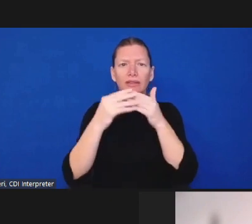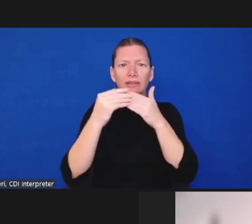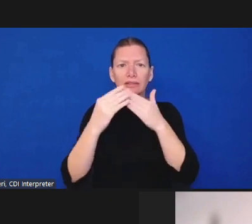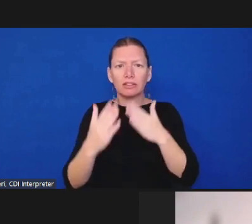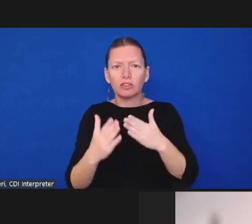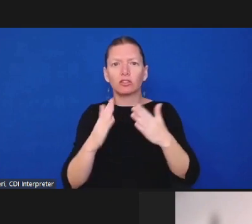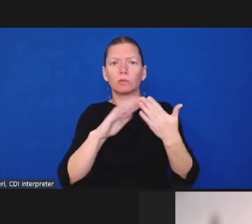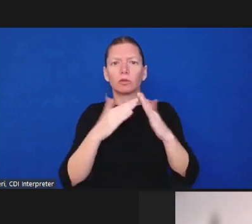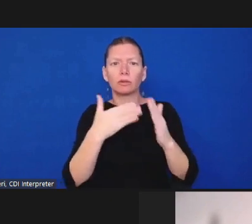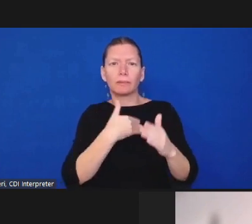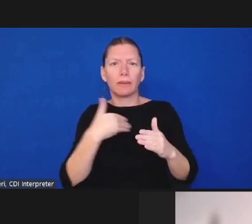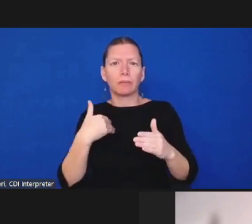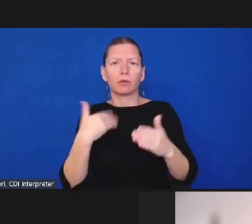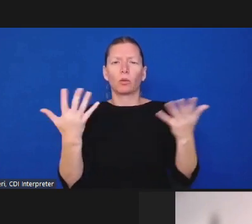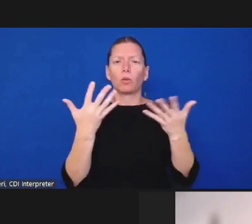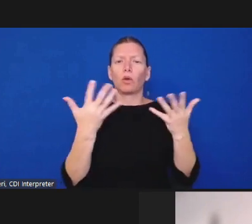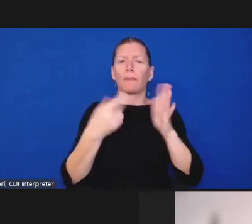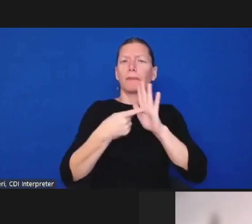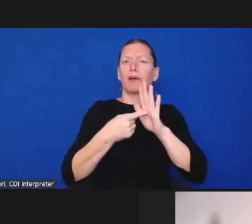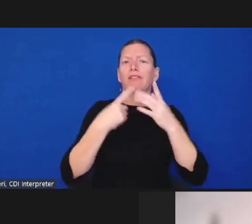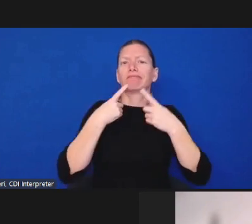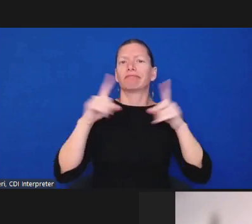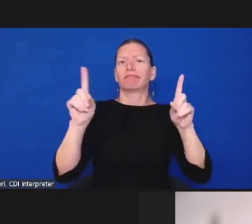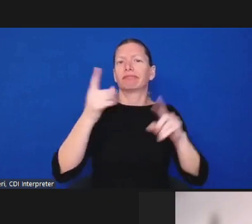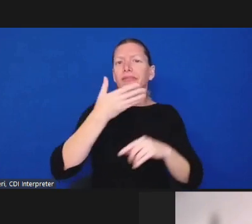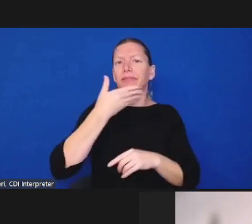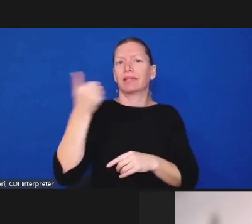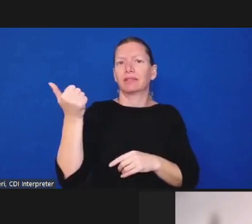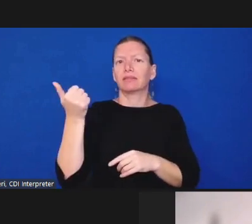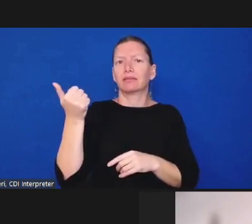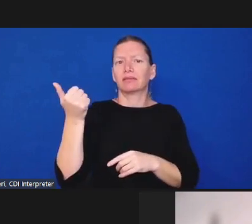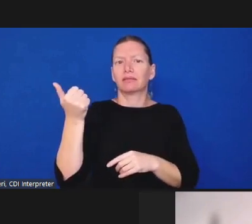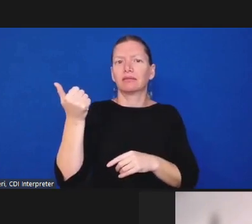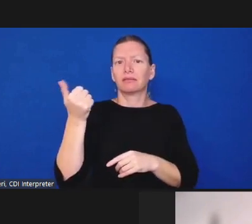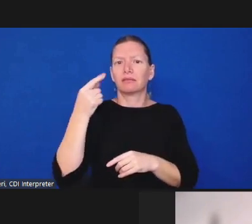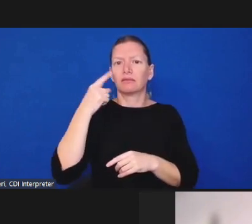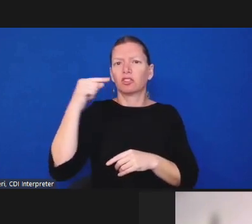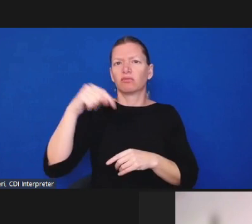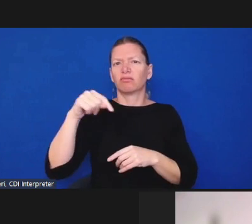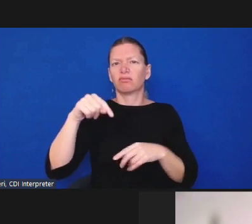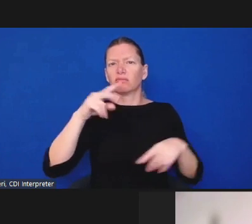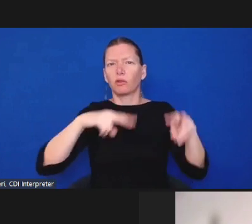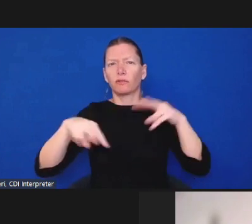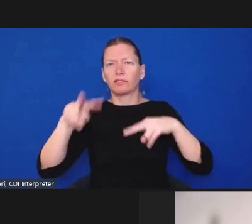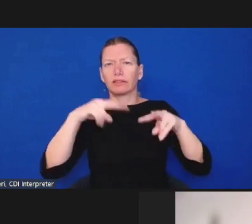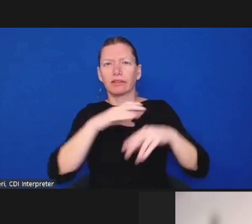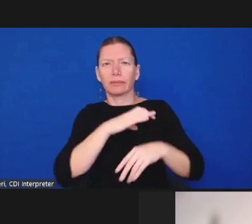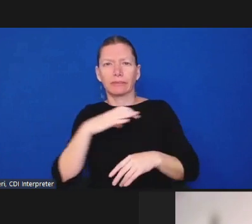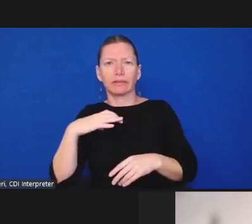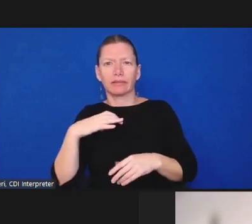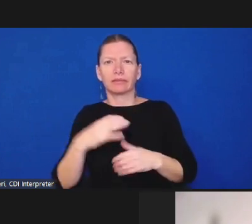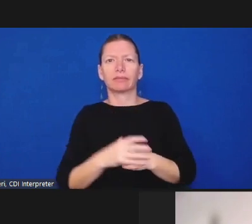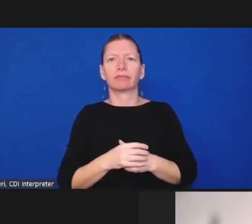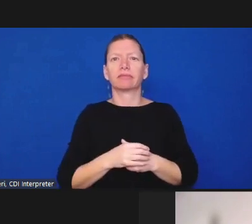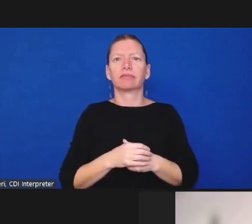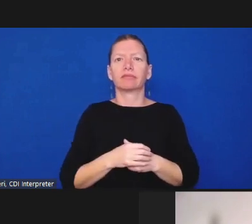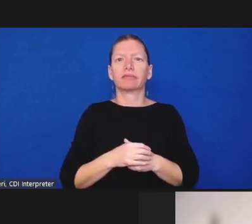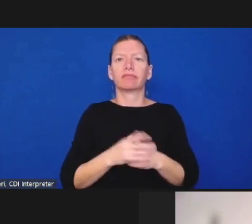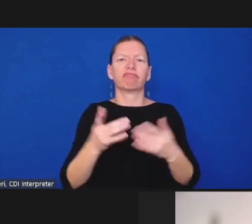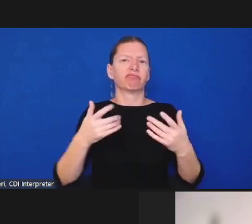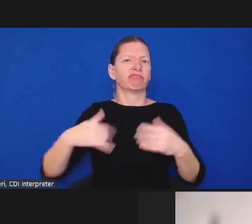there is a need for oversight but differing opinions about what type of oversight how do you ensure